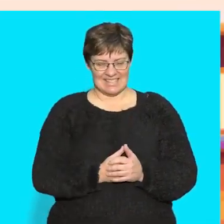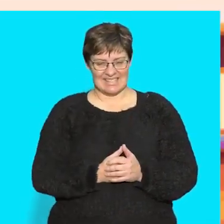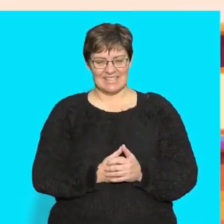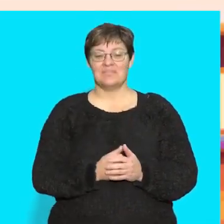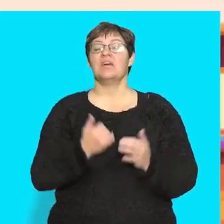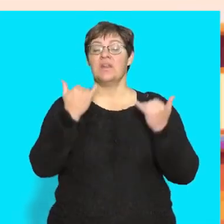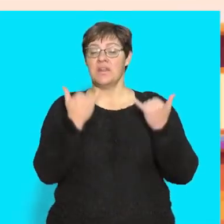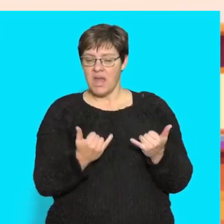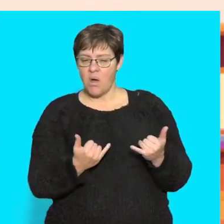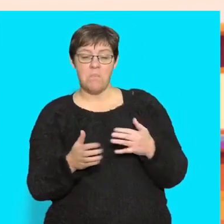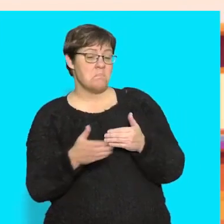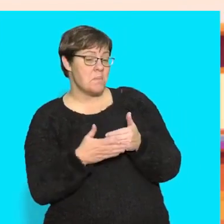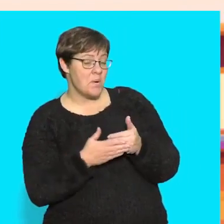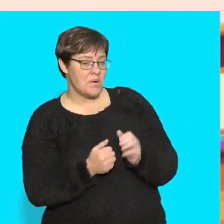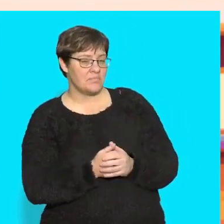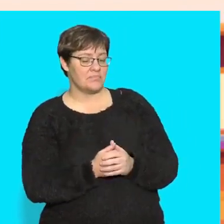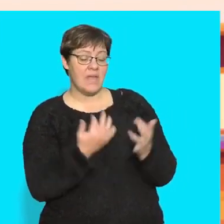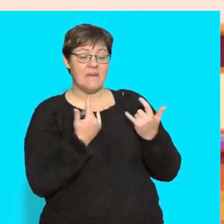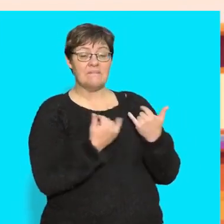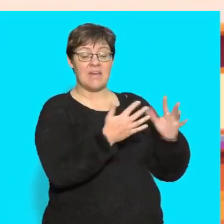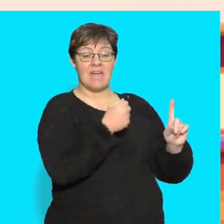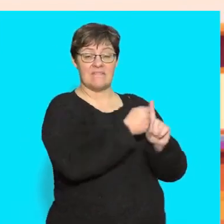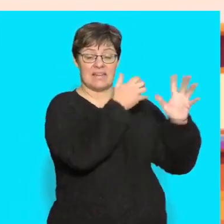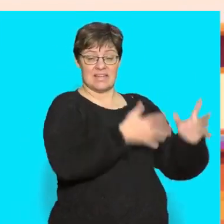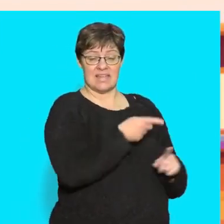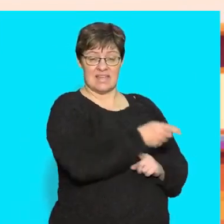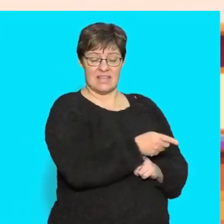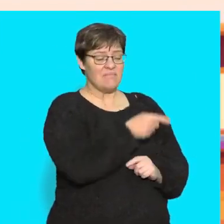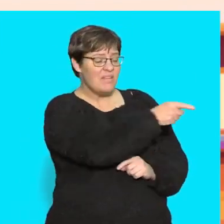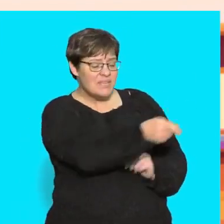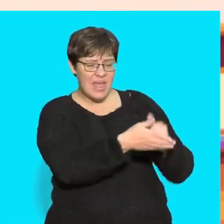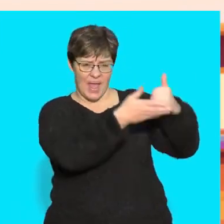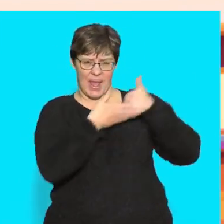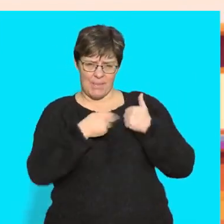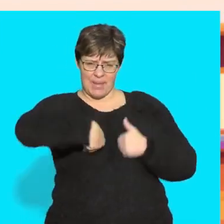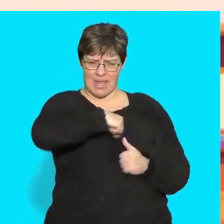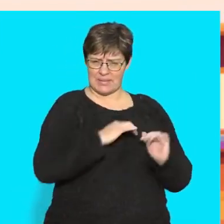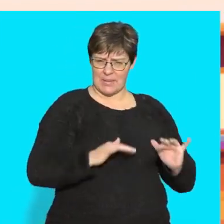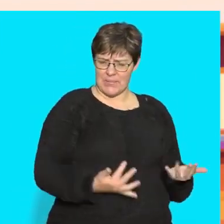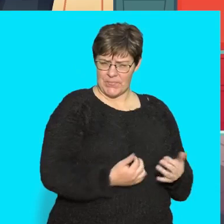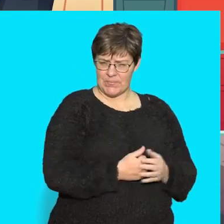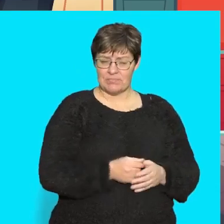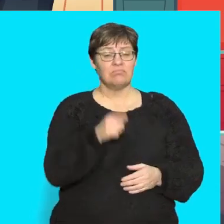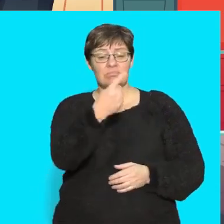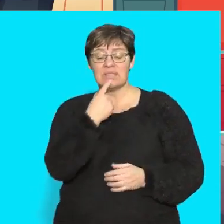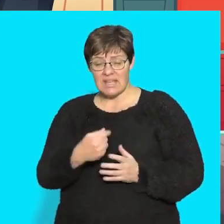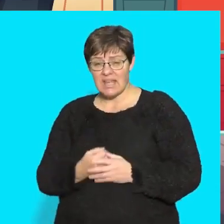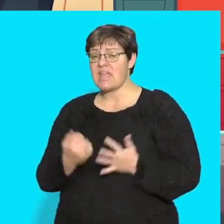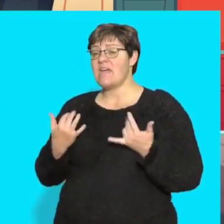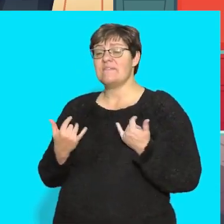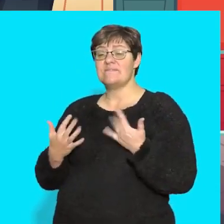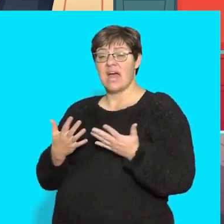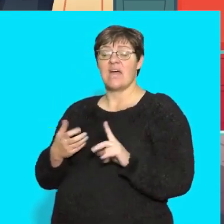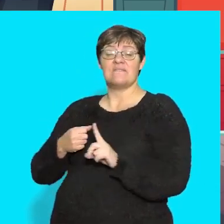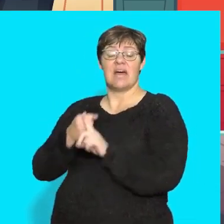Now listen to this one. Firefighters. How do they help us? Say, firefighters